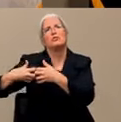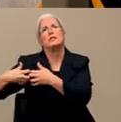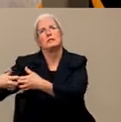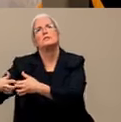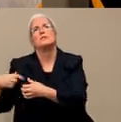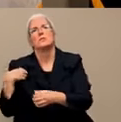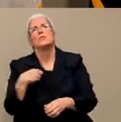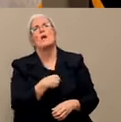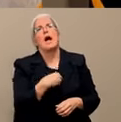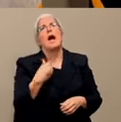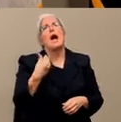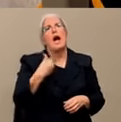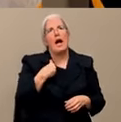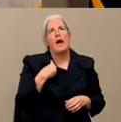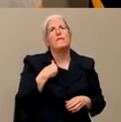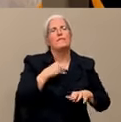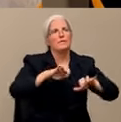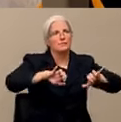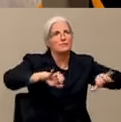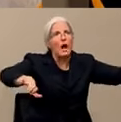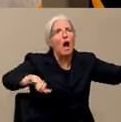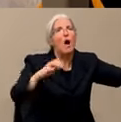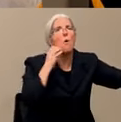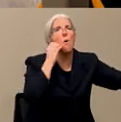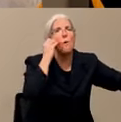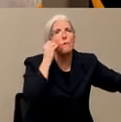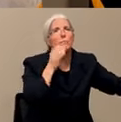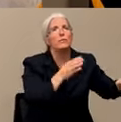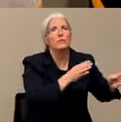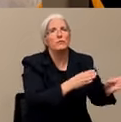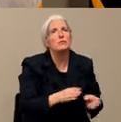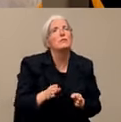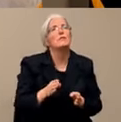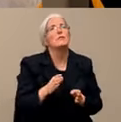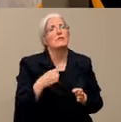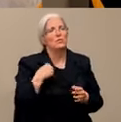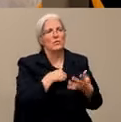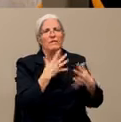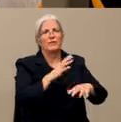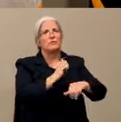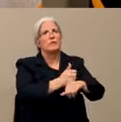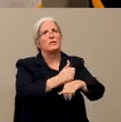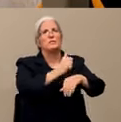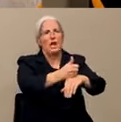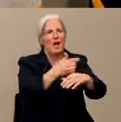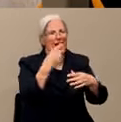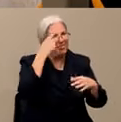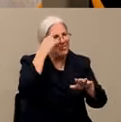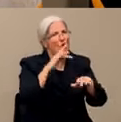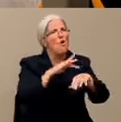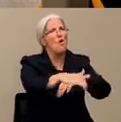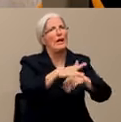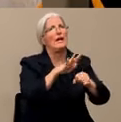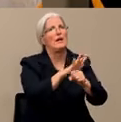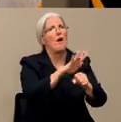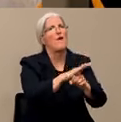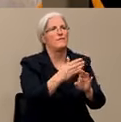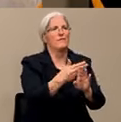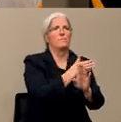strategies were implemented early enough that I don't think it's going to come to that in this county. I think we are going to